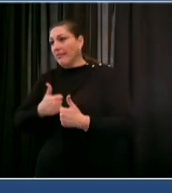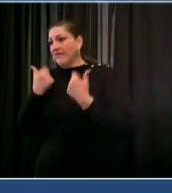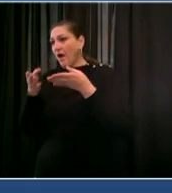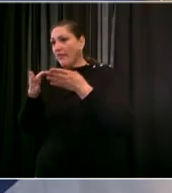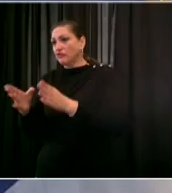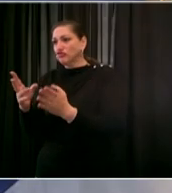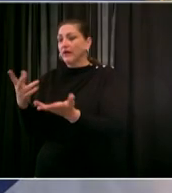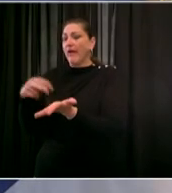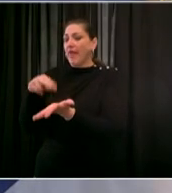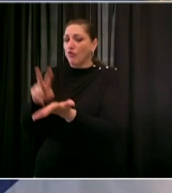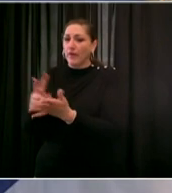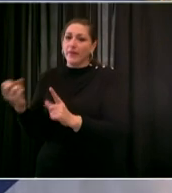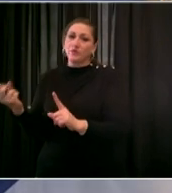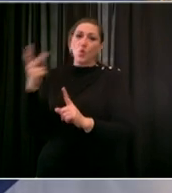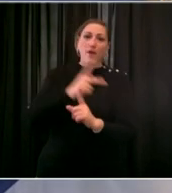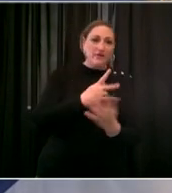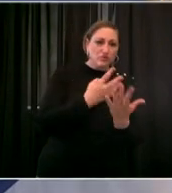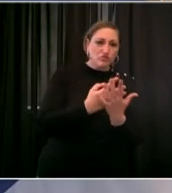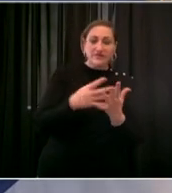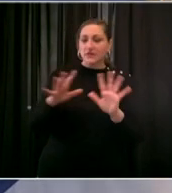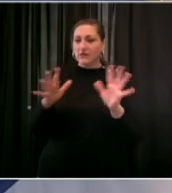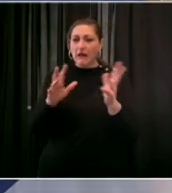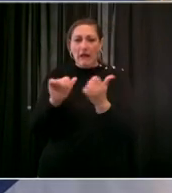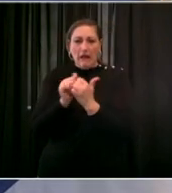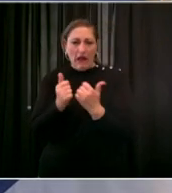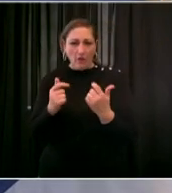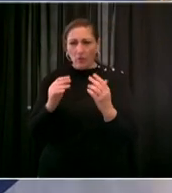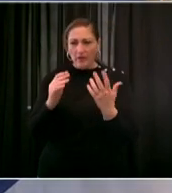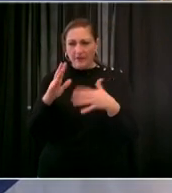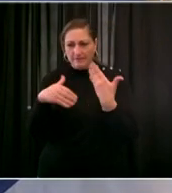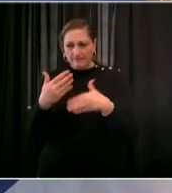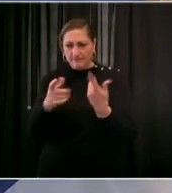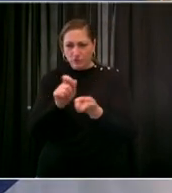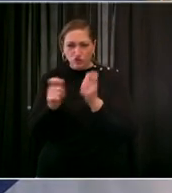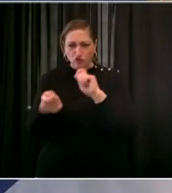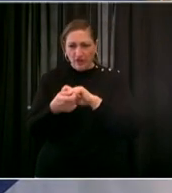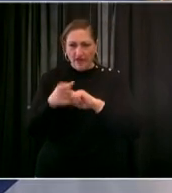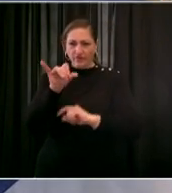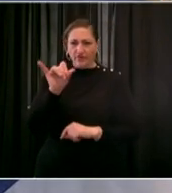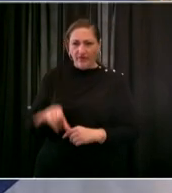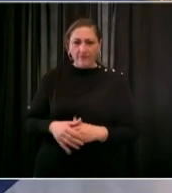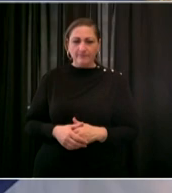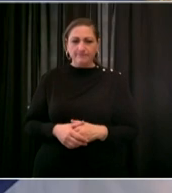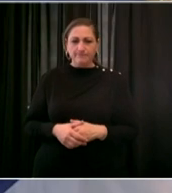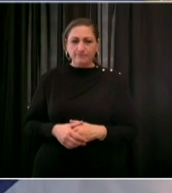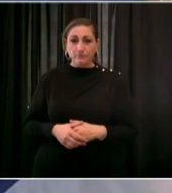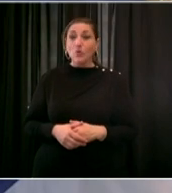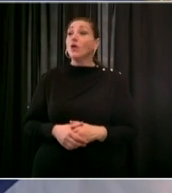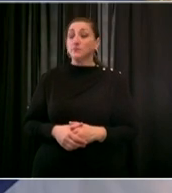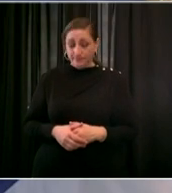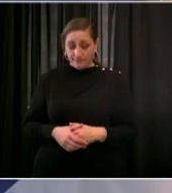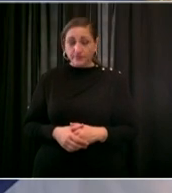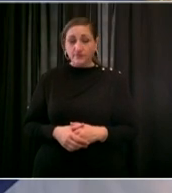we'll be making a major push on this legislation in the remaining weeks of the session i'm proud of the strong